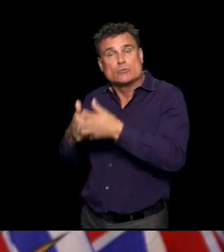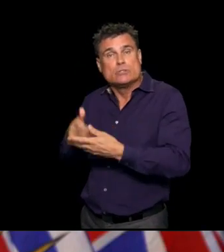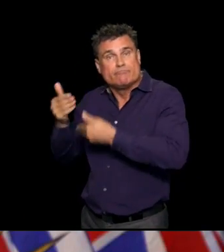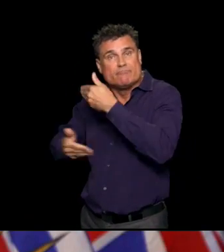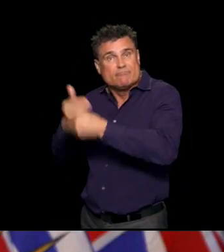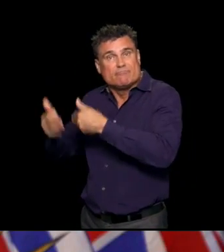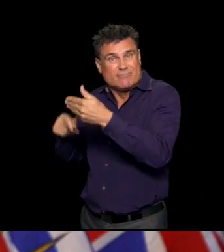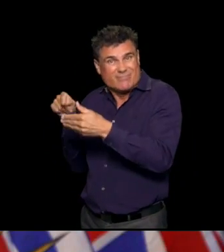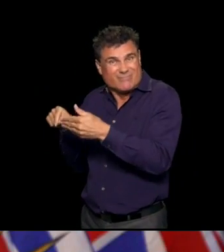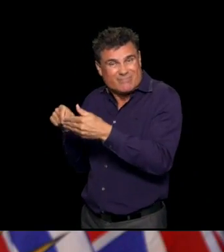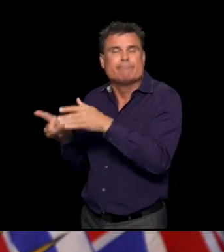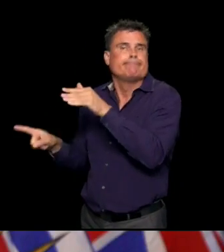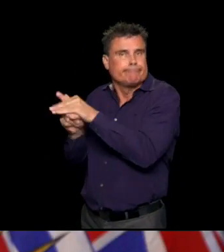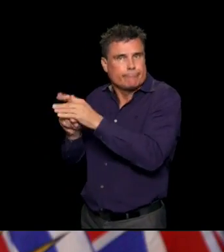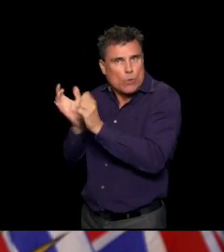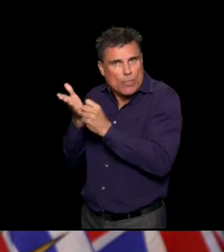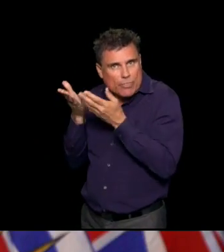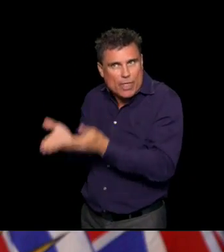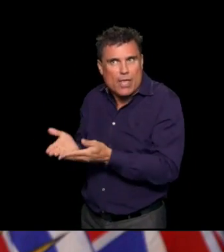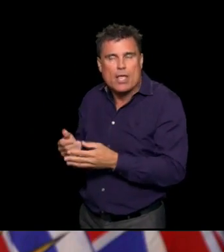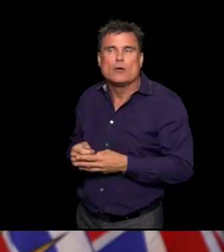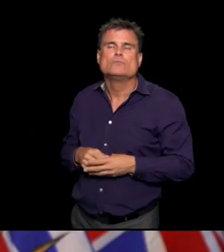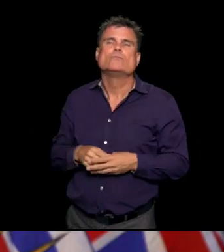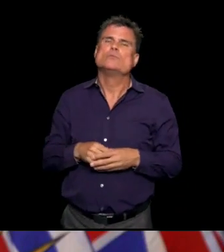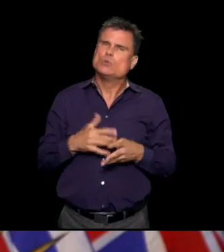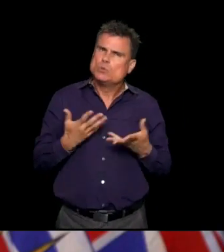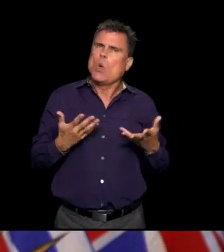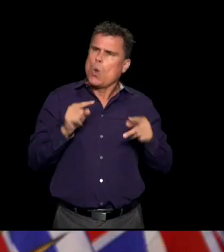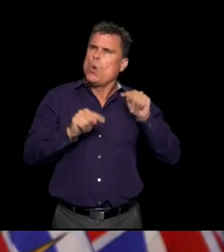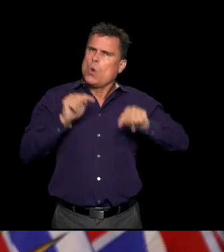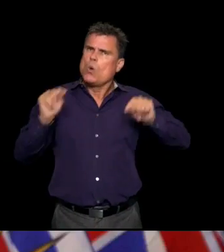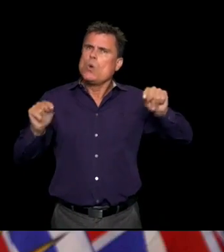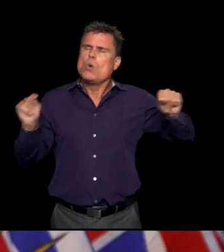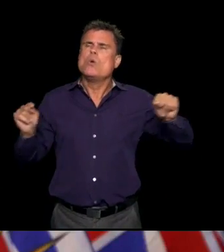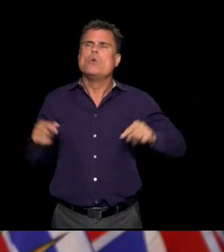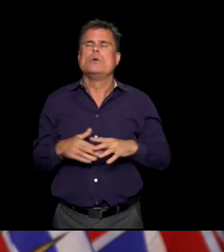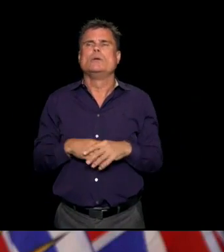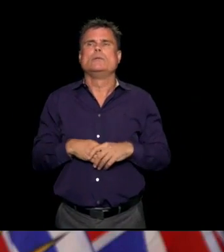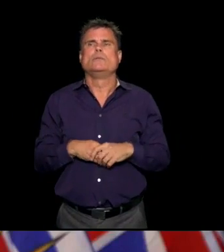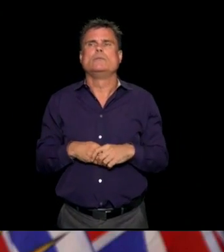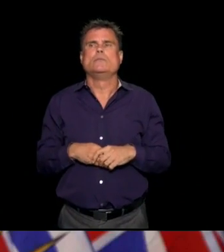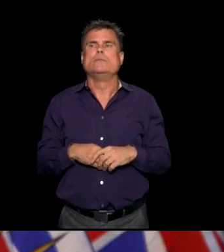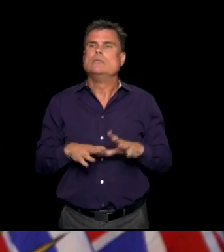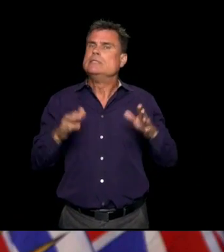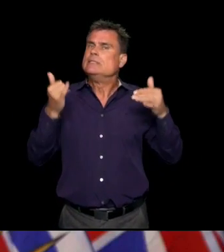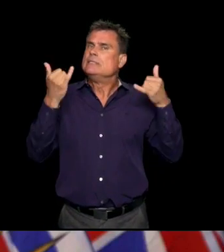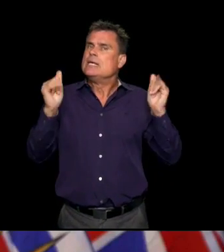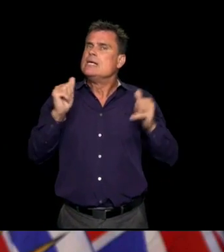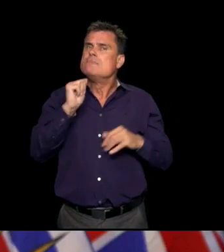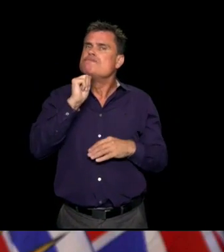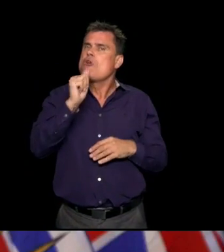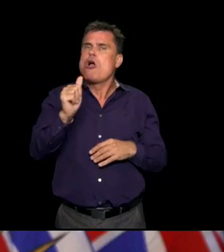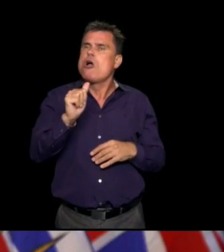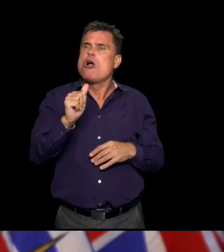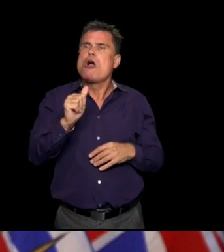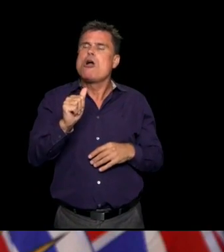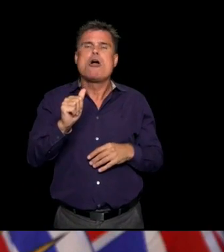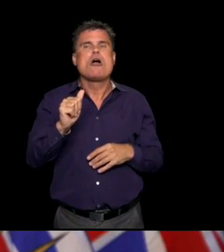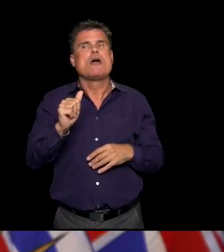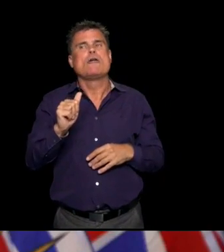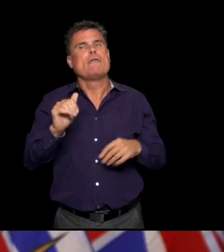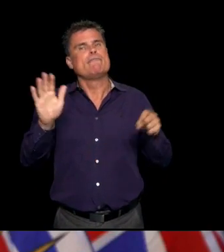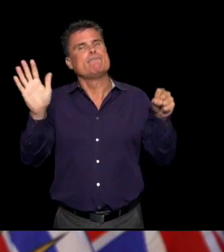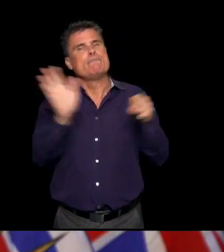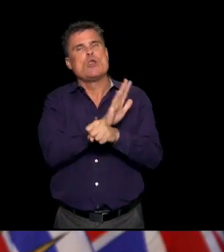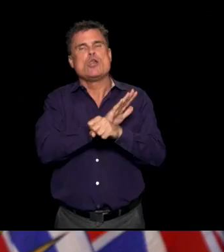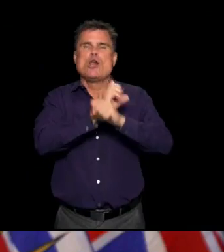large numbers of cases. So it is one piece of information that can help people at a community level. I do say, again, it